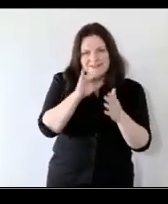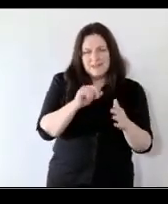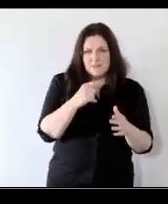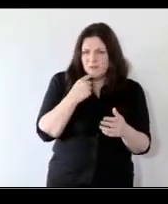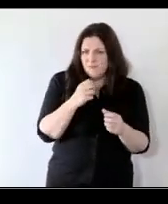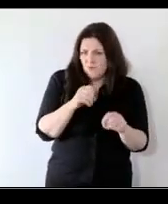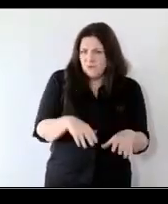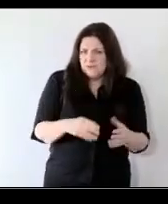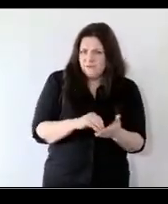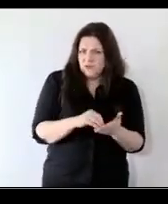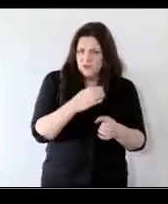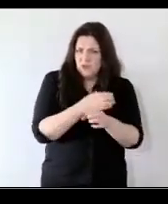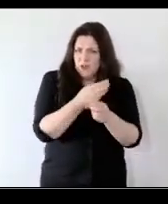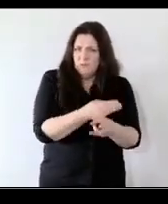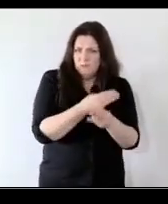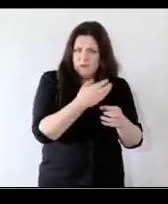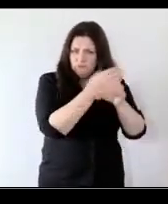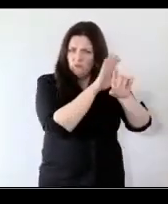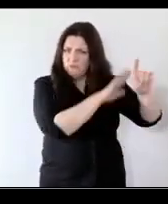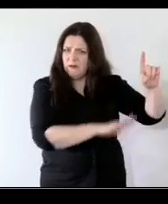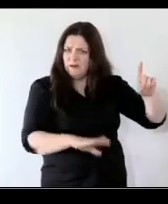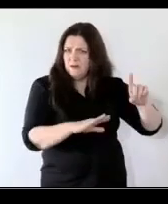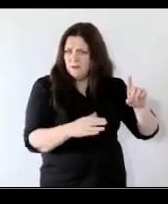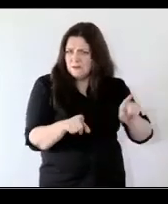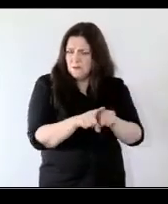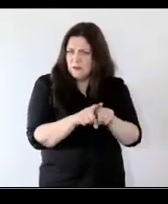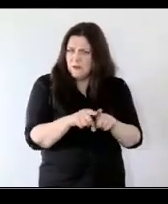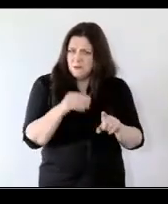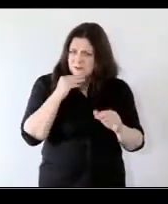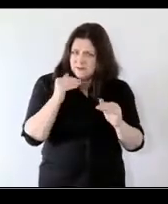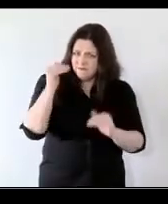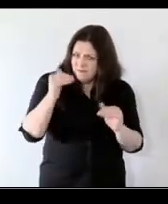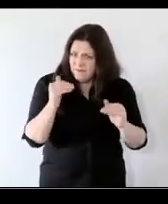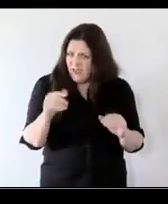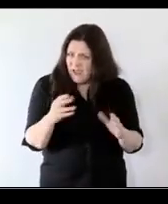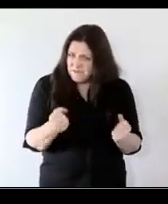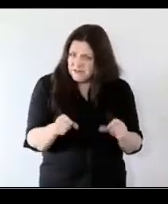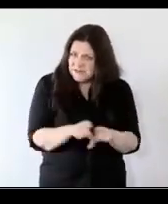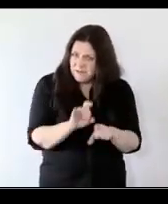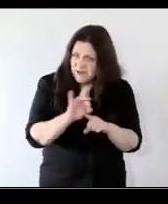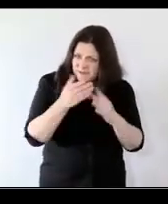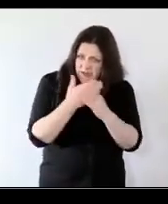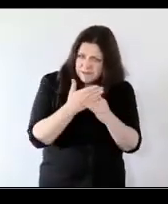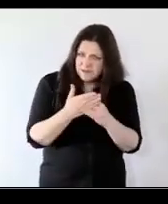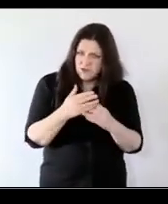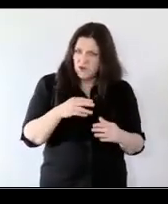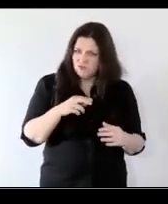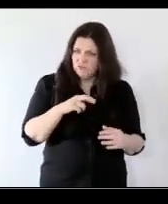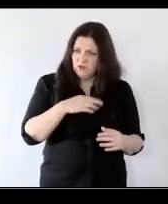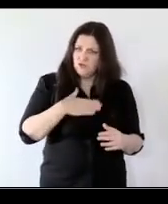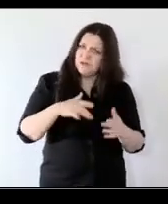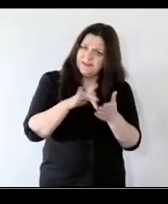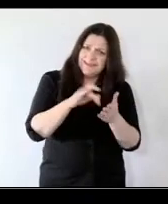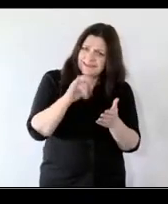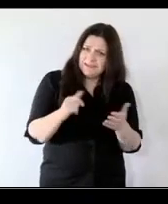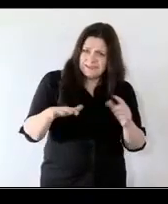poverty in rural areas so i think there is that that issue around equitable access to those services beyond beyond the urban areas